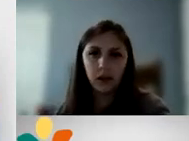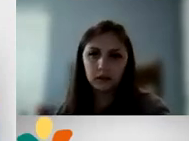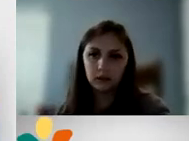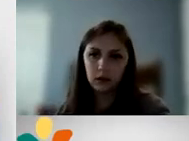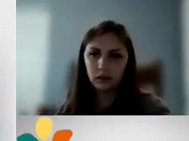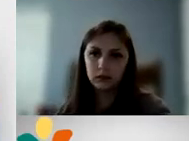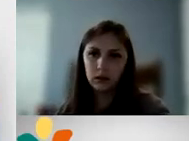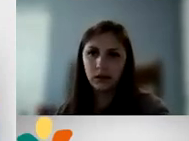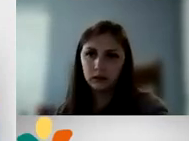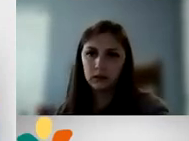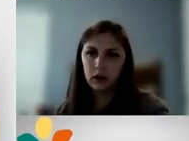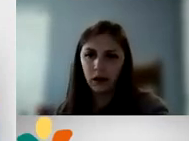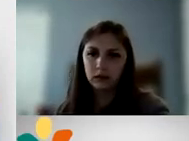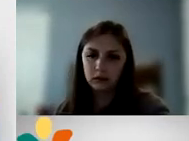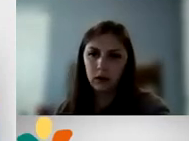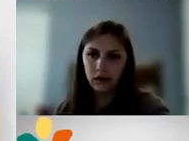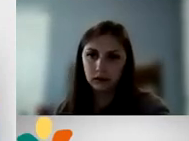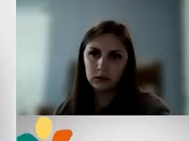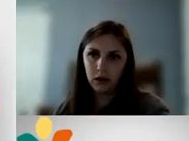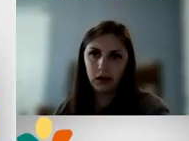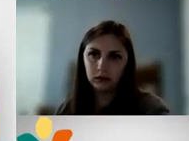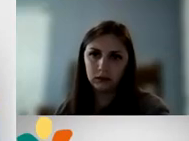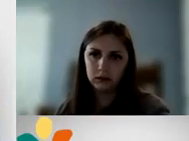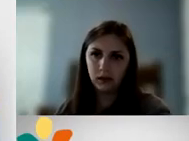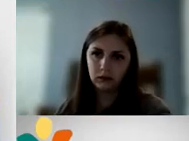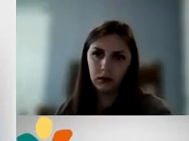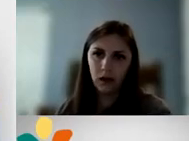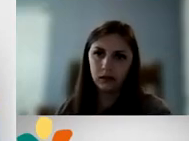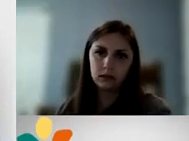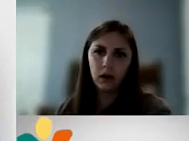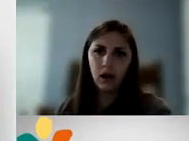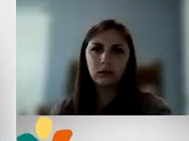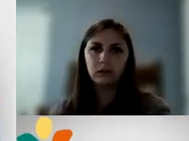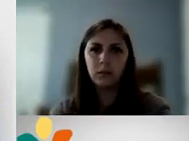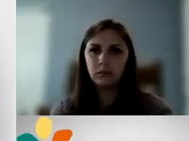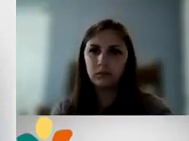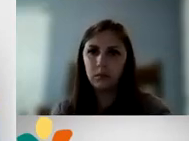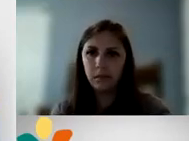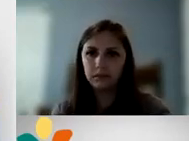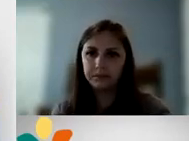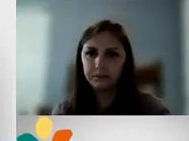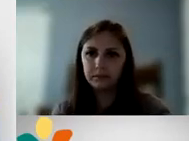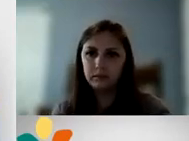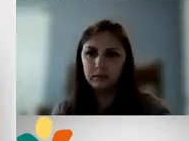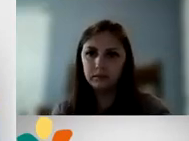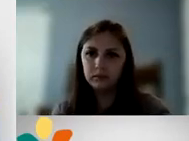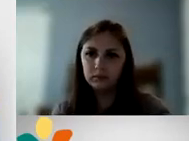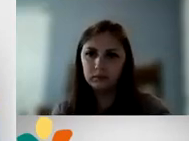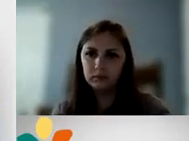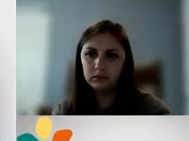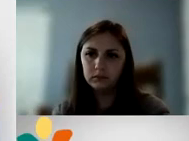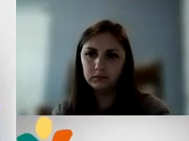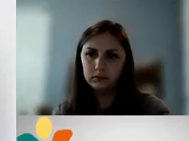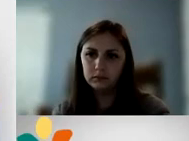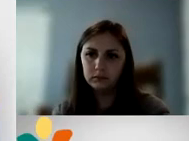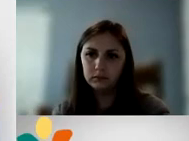respite services going towards that population uh which represents 18 percent 20 of the total overall regional center